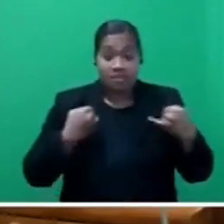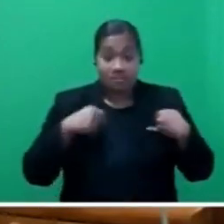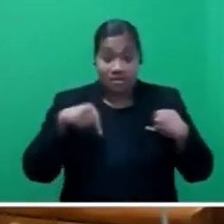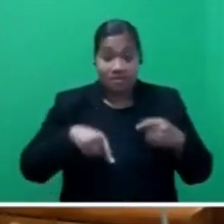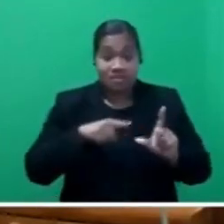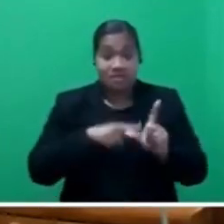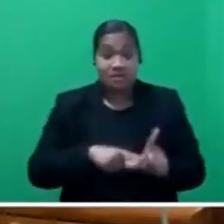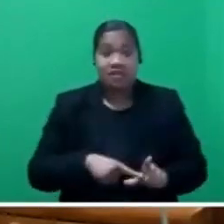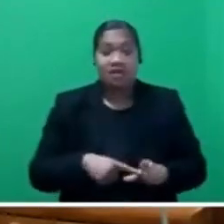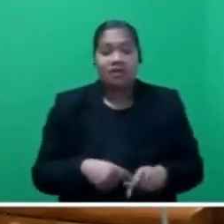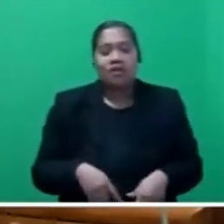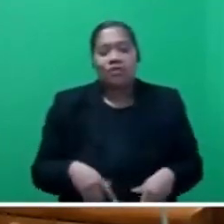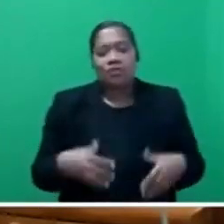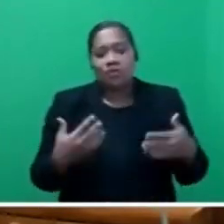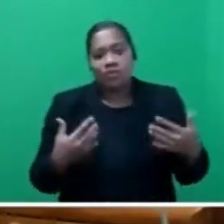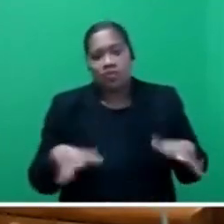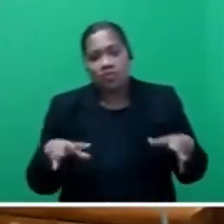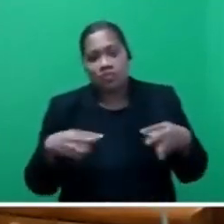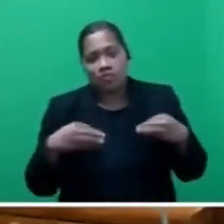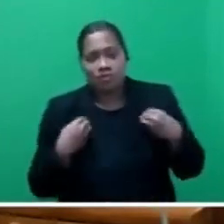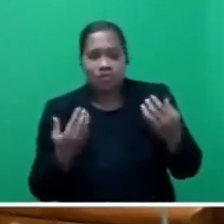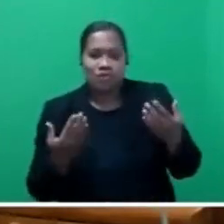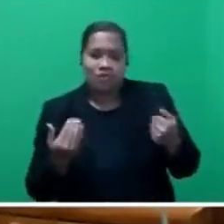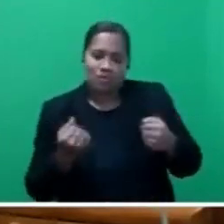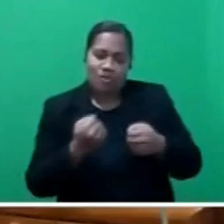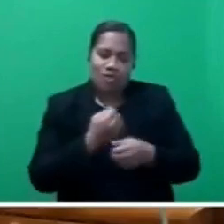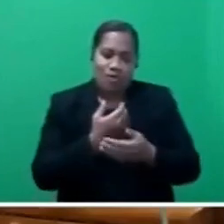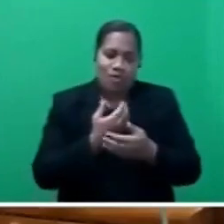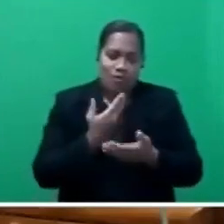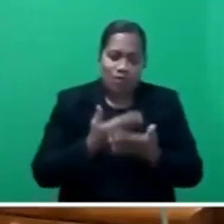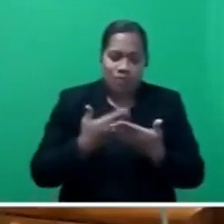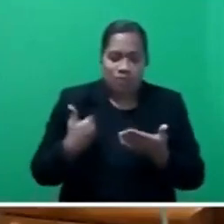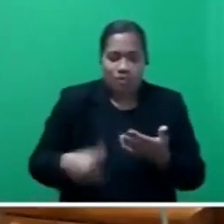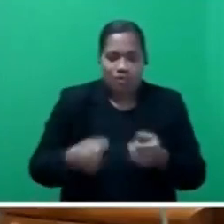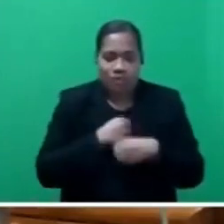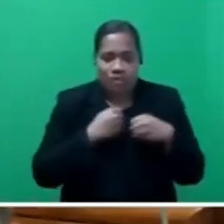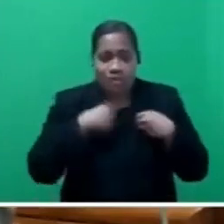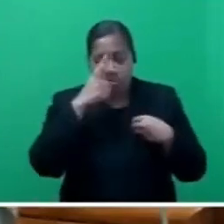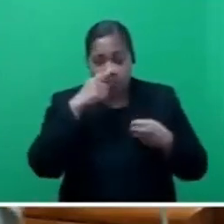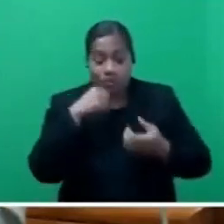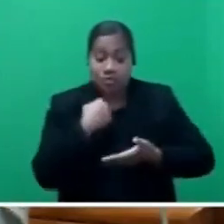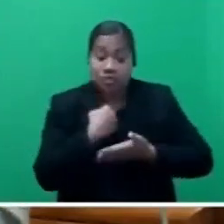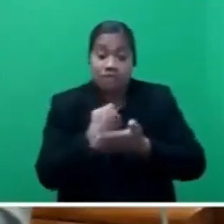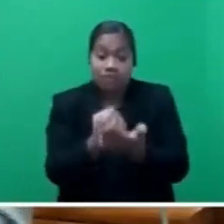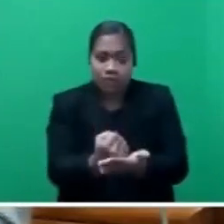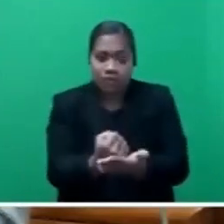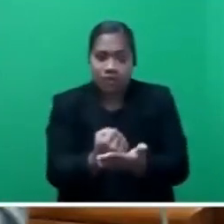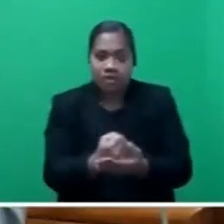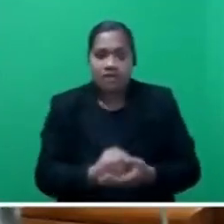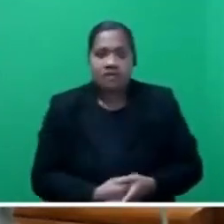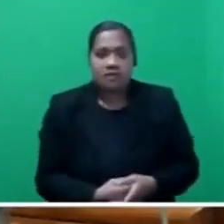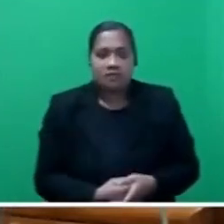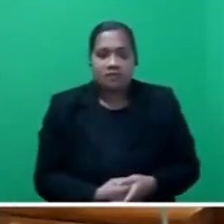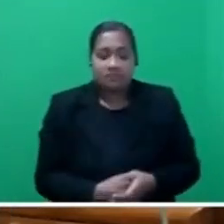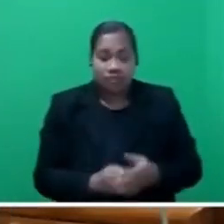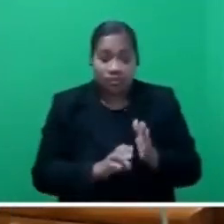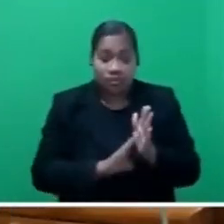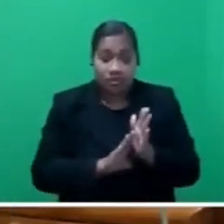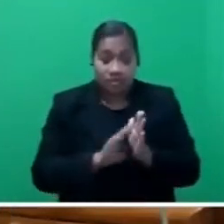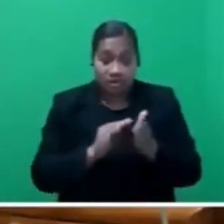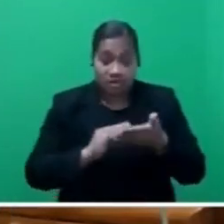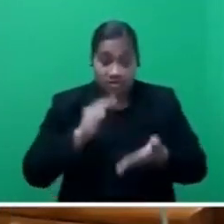on behalf of our people. To support such an increase, businesses must and should be assisted